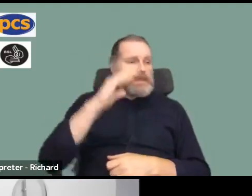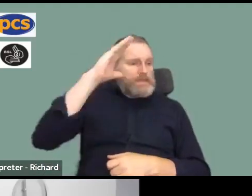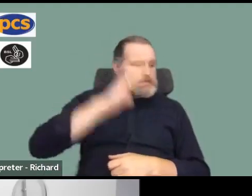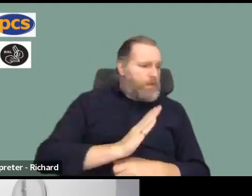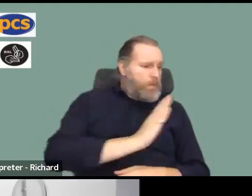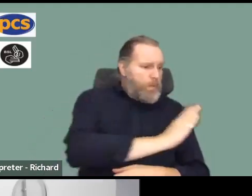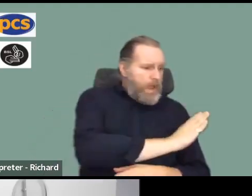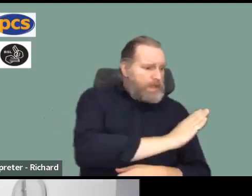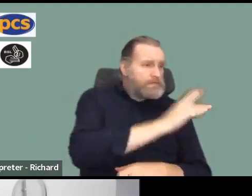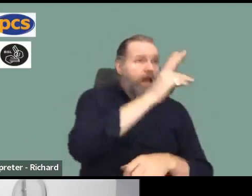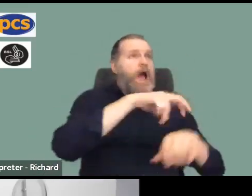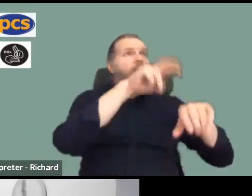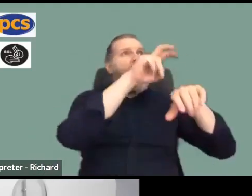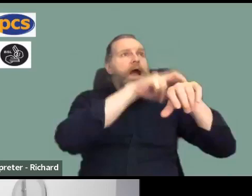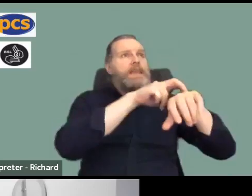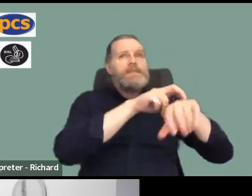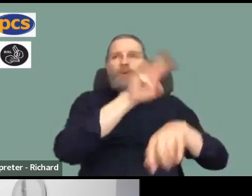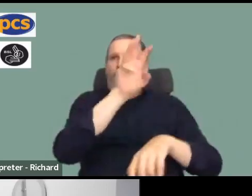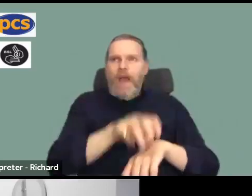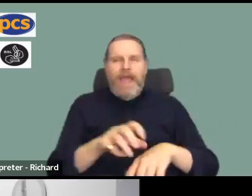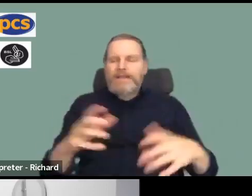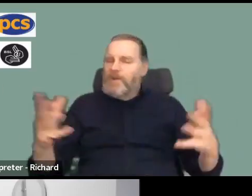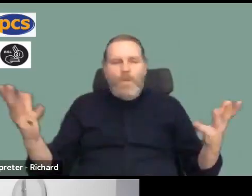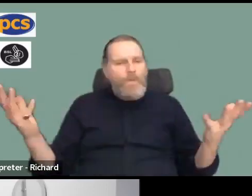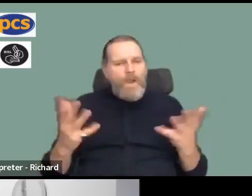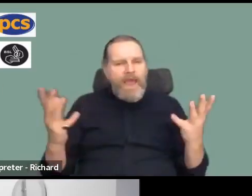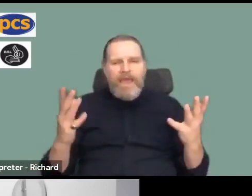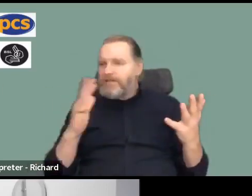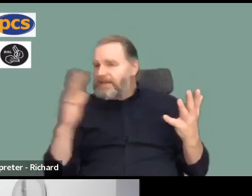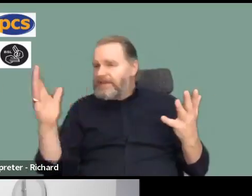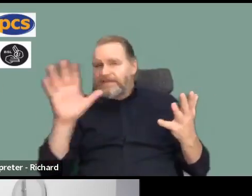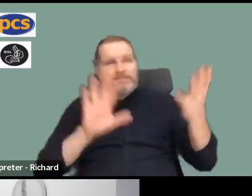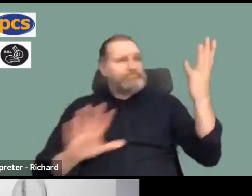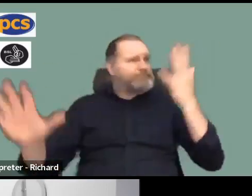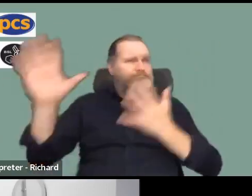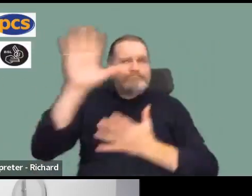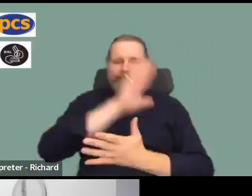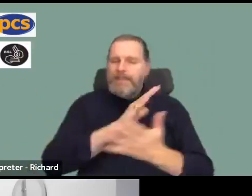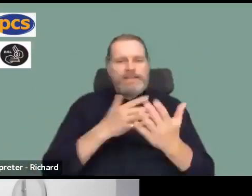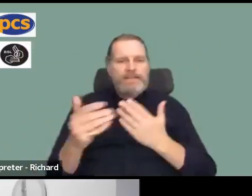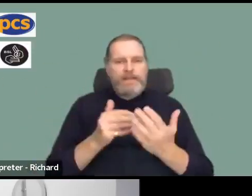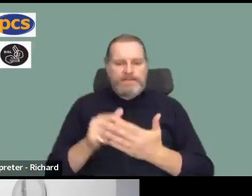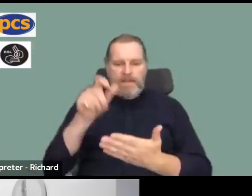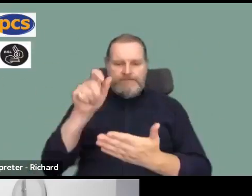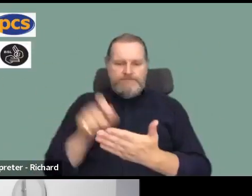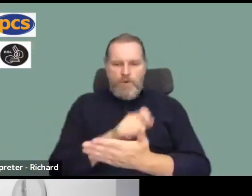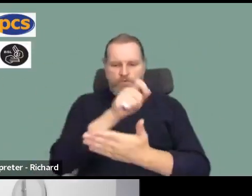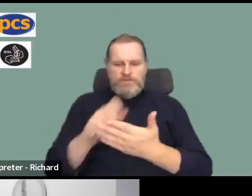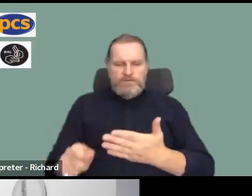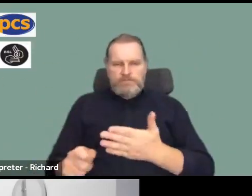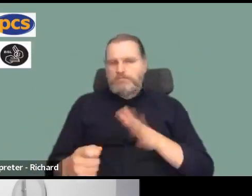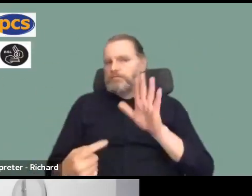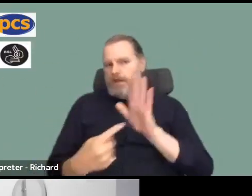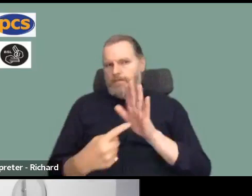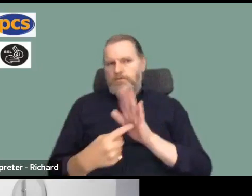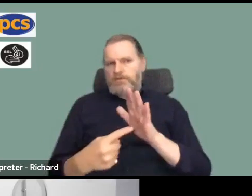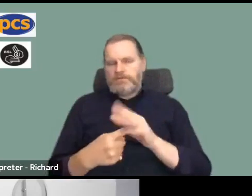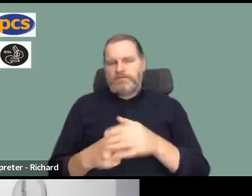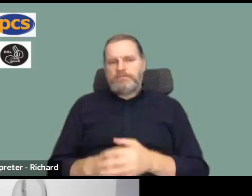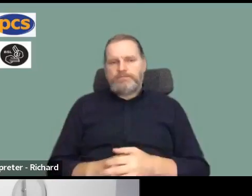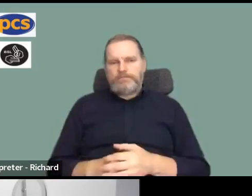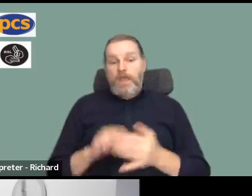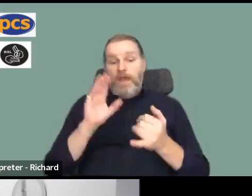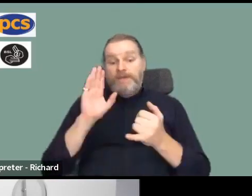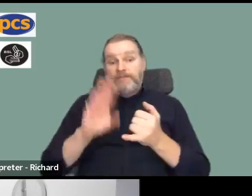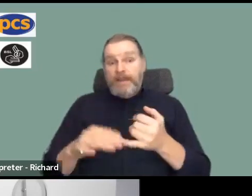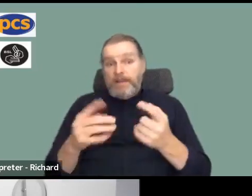northern Ireland Wales or anywhere in this country wherever you work every vote matters and my very final point